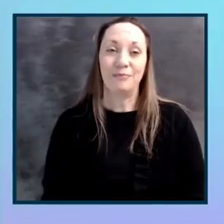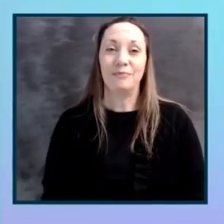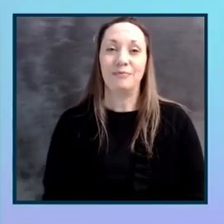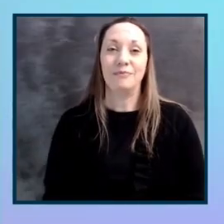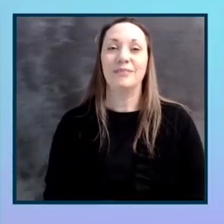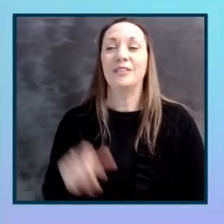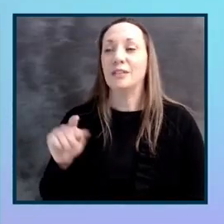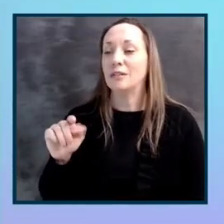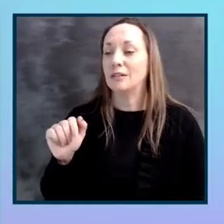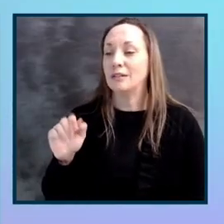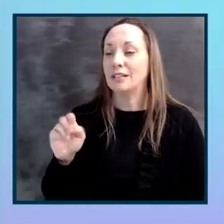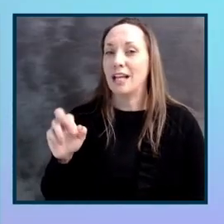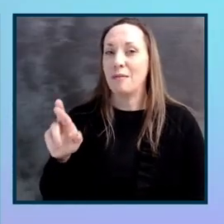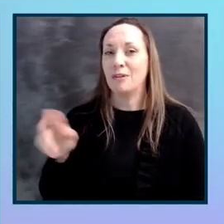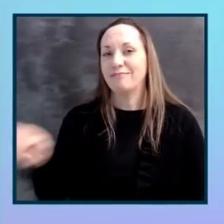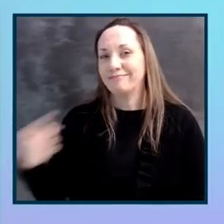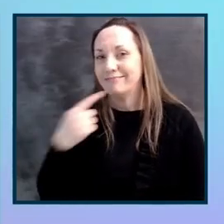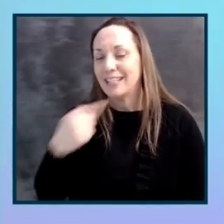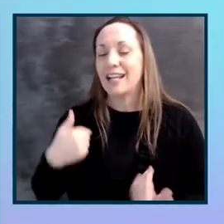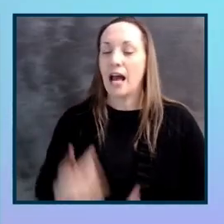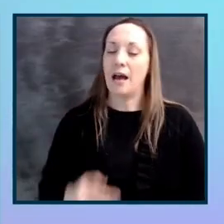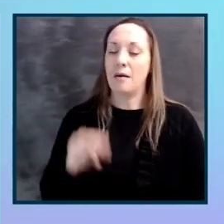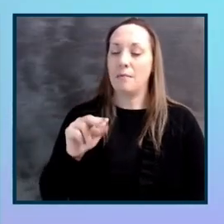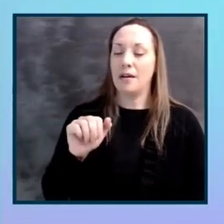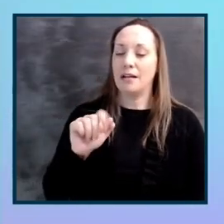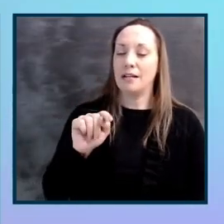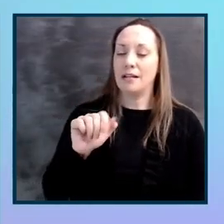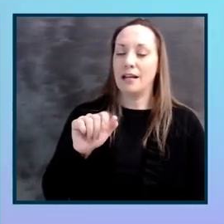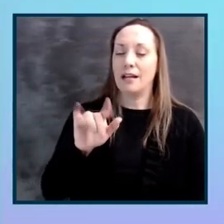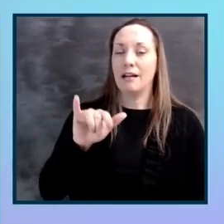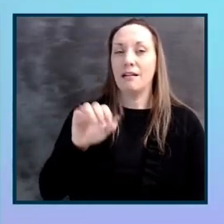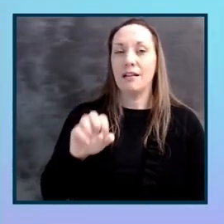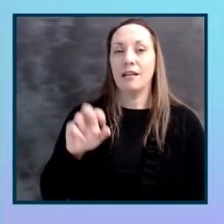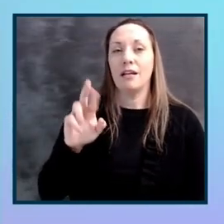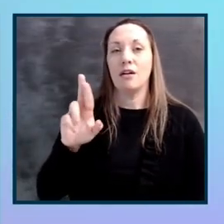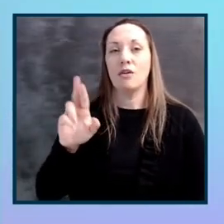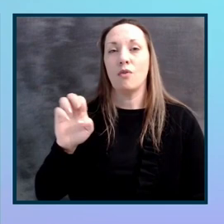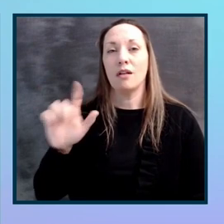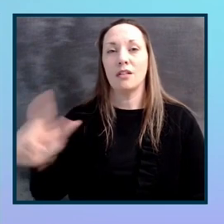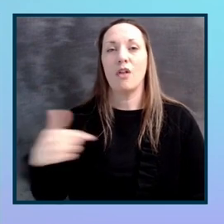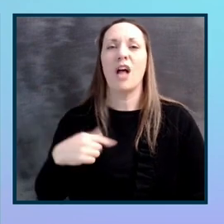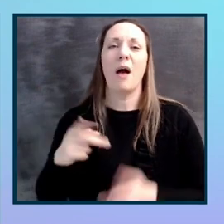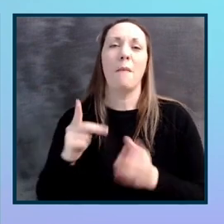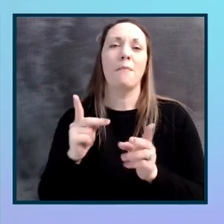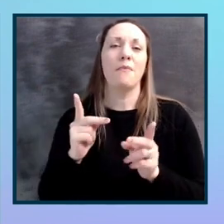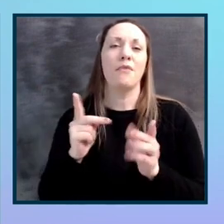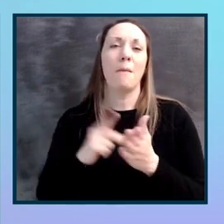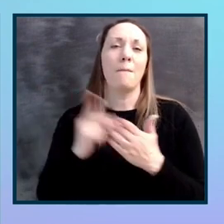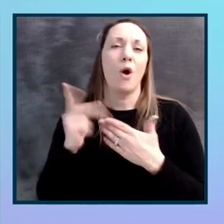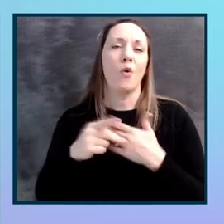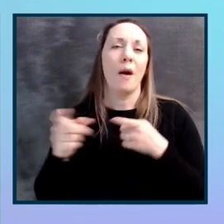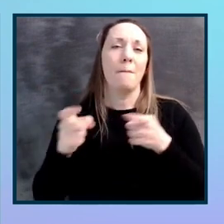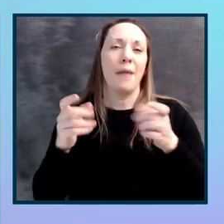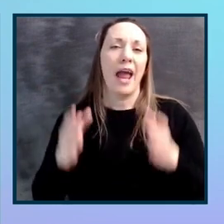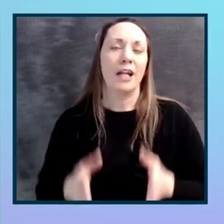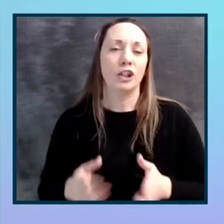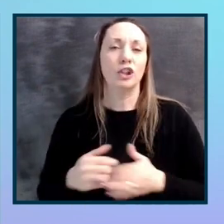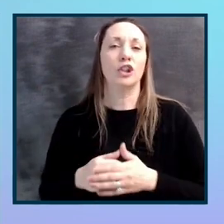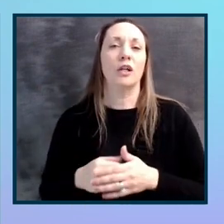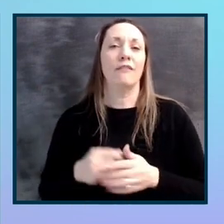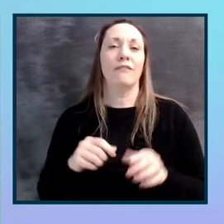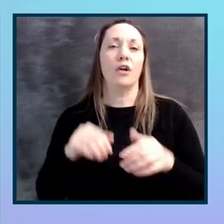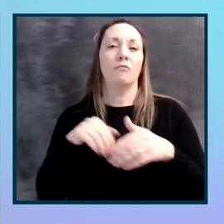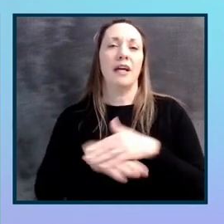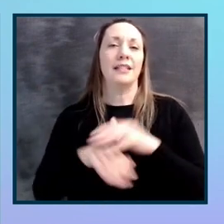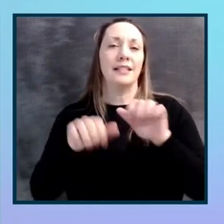I'm Natalie Russell and I am an Accessibility Program Manager at User Testing. I've been with the company for about a year and four months